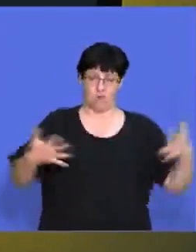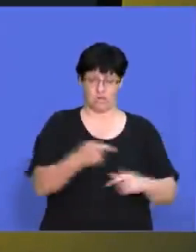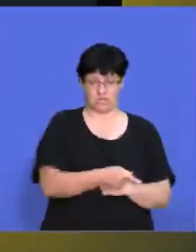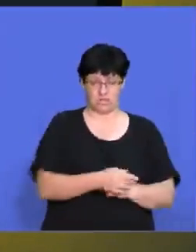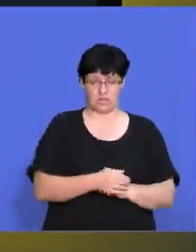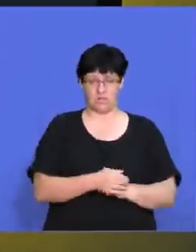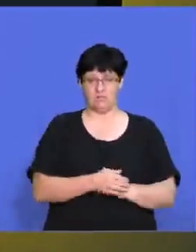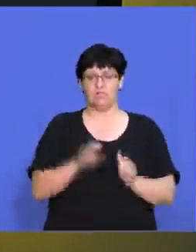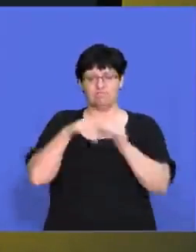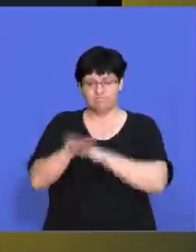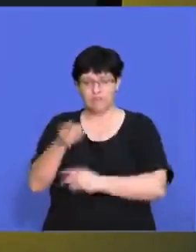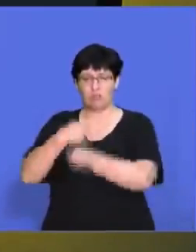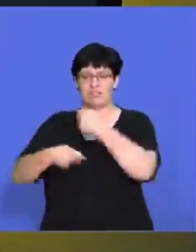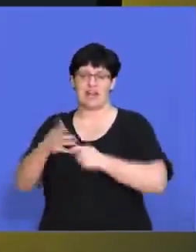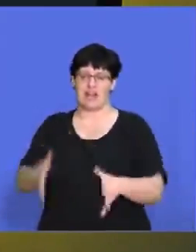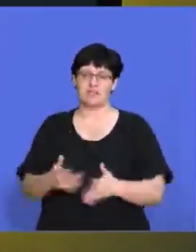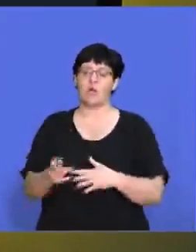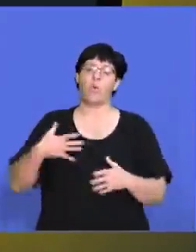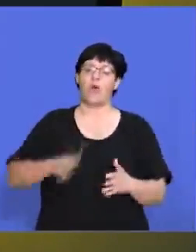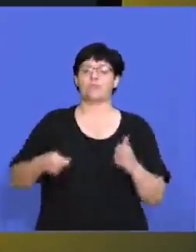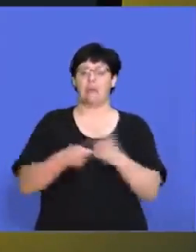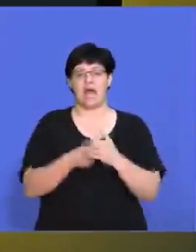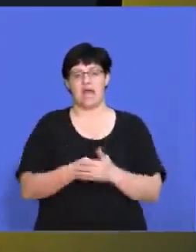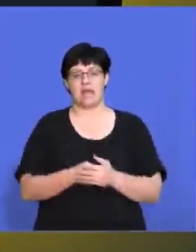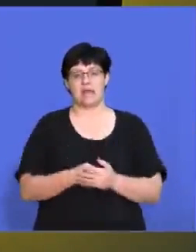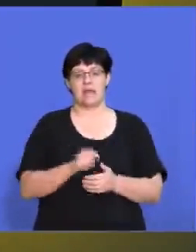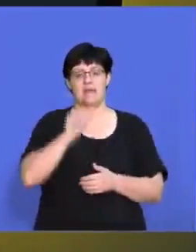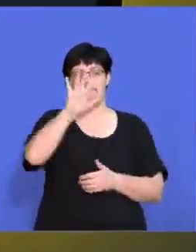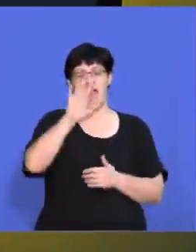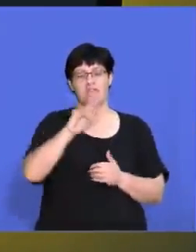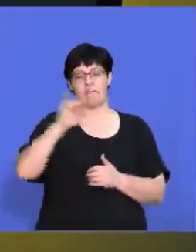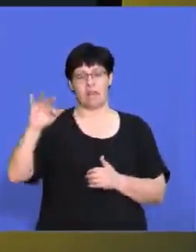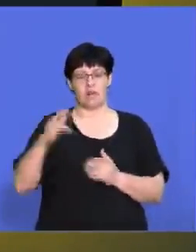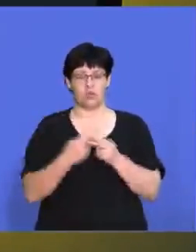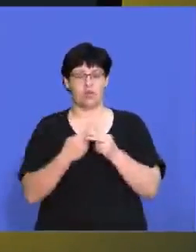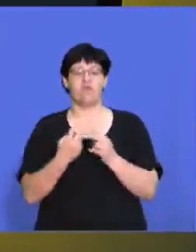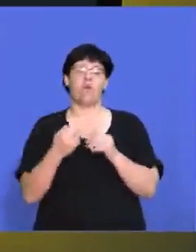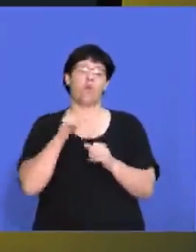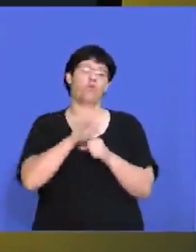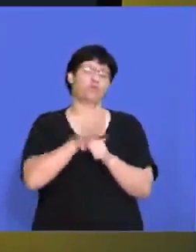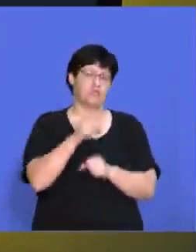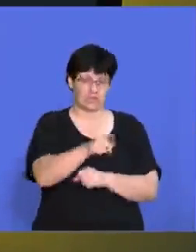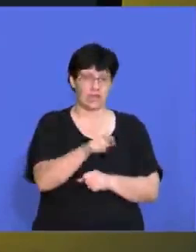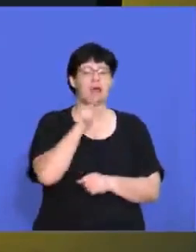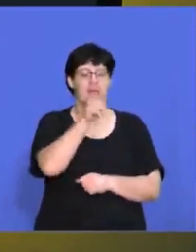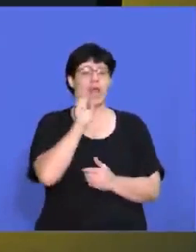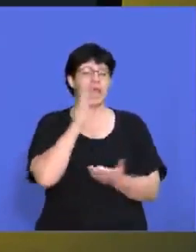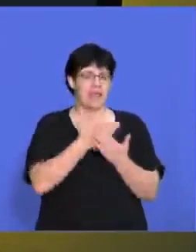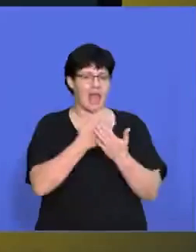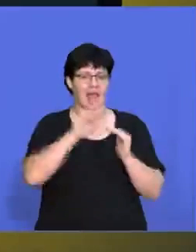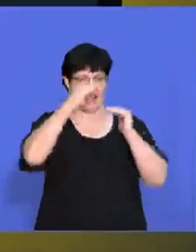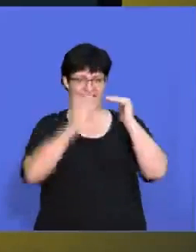to go to one of the retailers and say, right, we want to buy five million units of cold drink from you, then we'll be able to get a lot